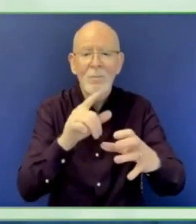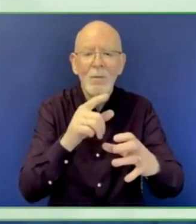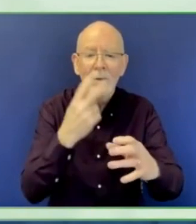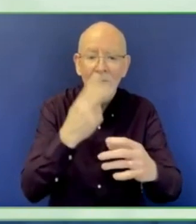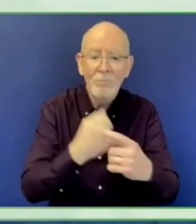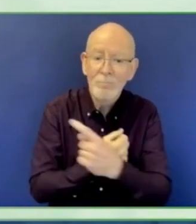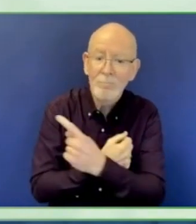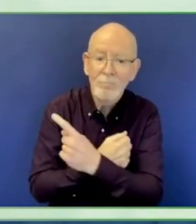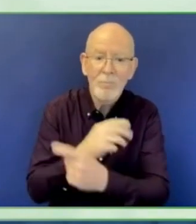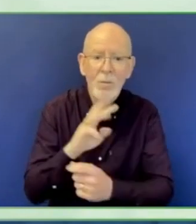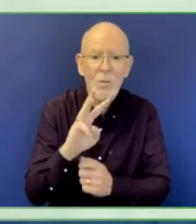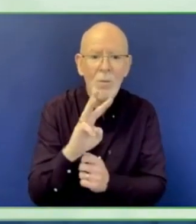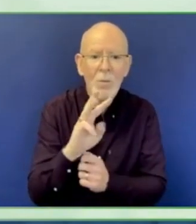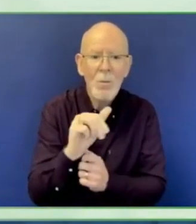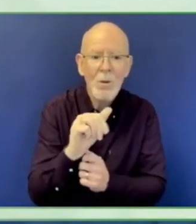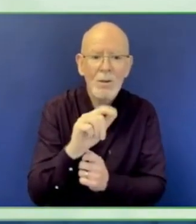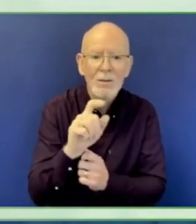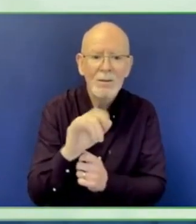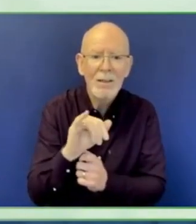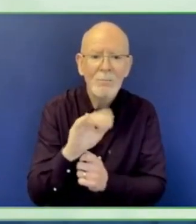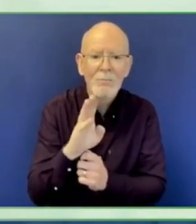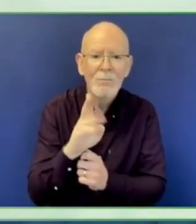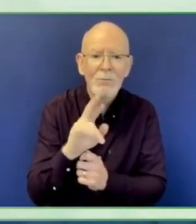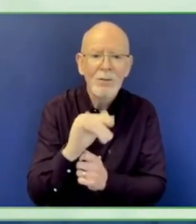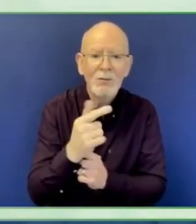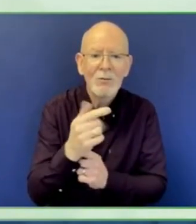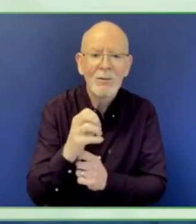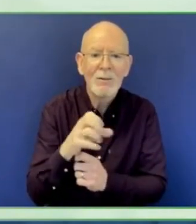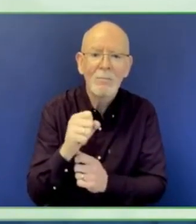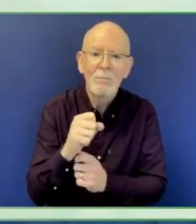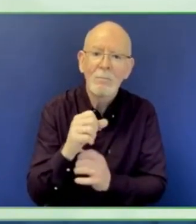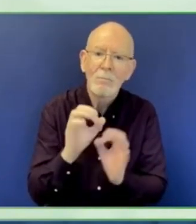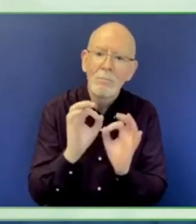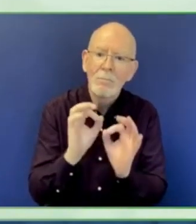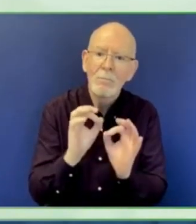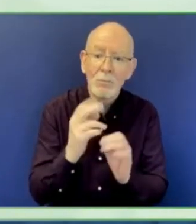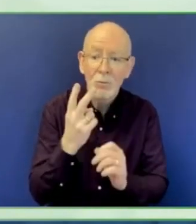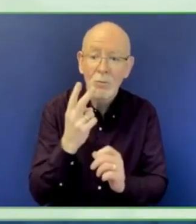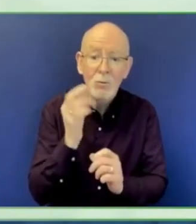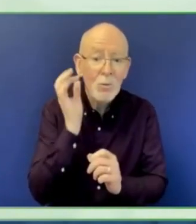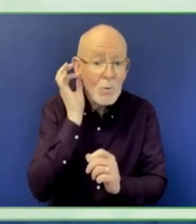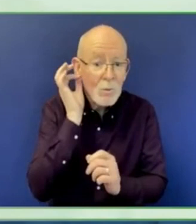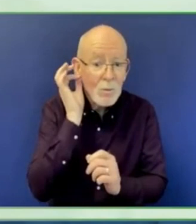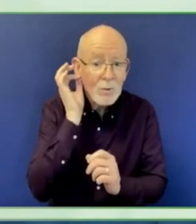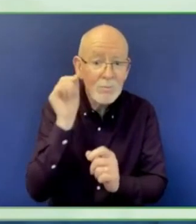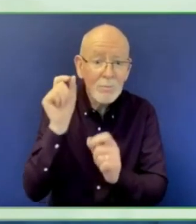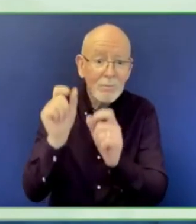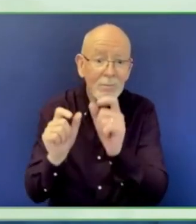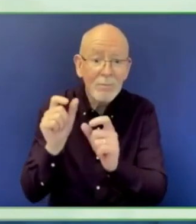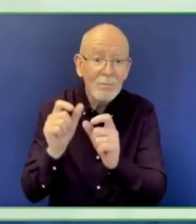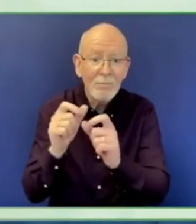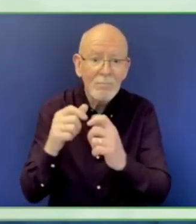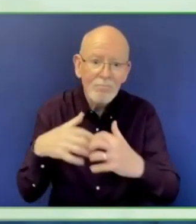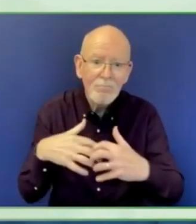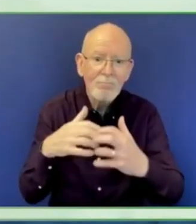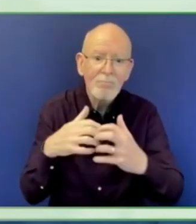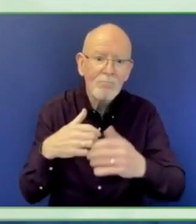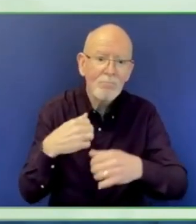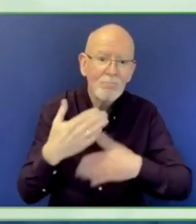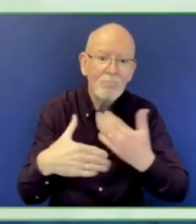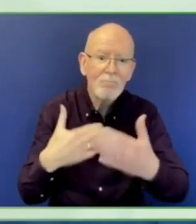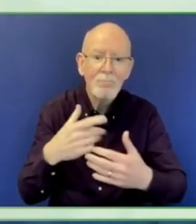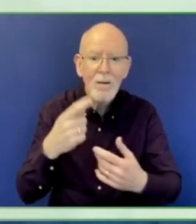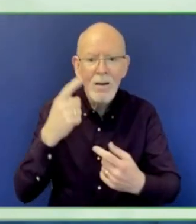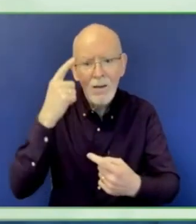wasn't scalable. They wanted to 3D print devices, then they wanted to use other manufacturing techniques, but we managed to get them partnered